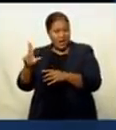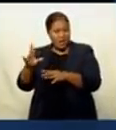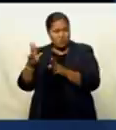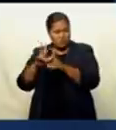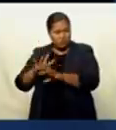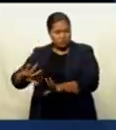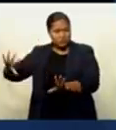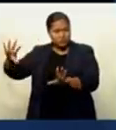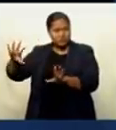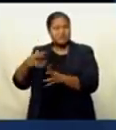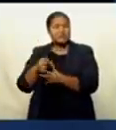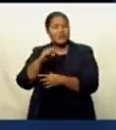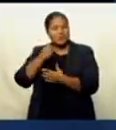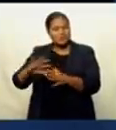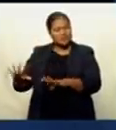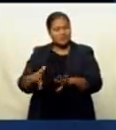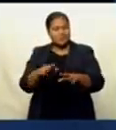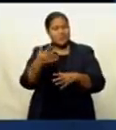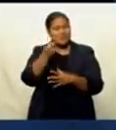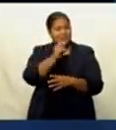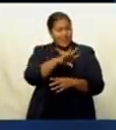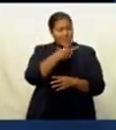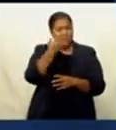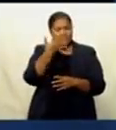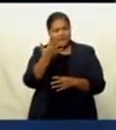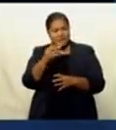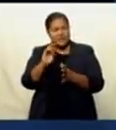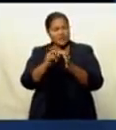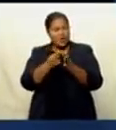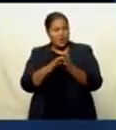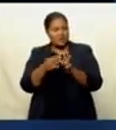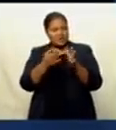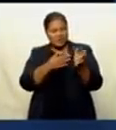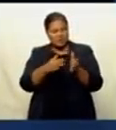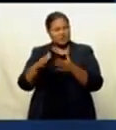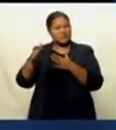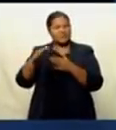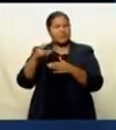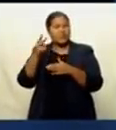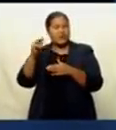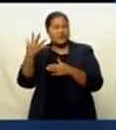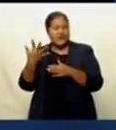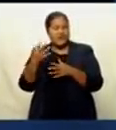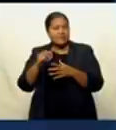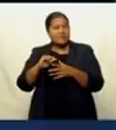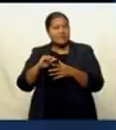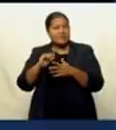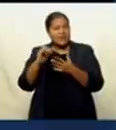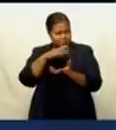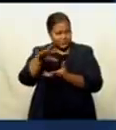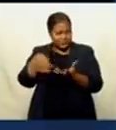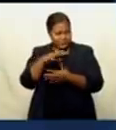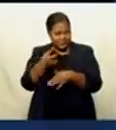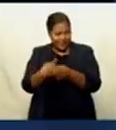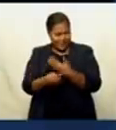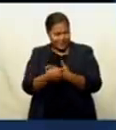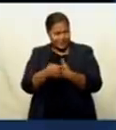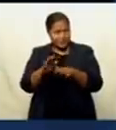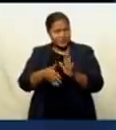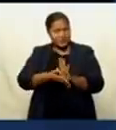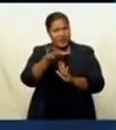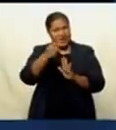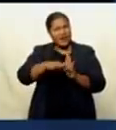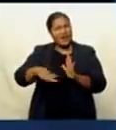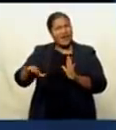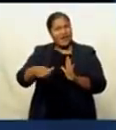There will be southerly winds 10 to 15 knots, with gusts to 25 knots. The damaging heavy swells will have heights of up